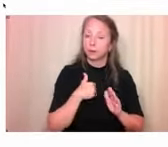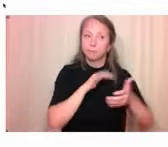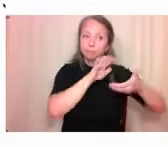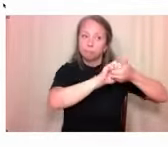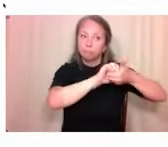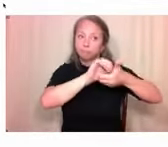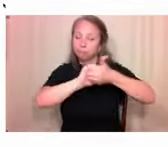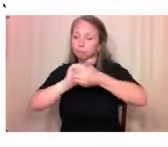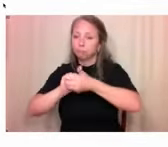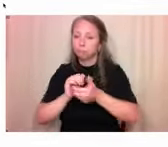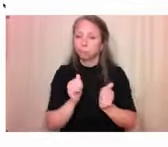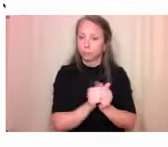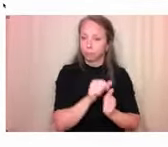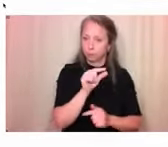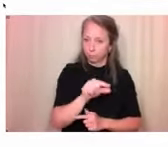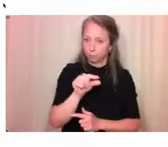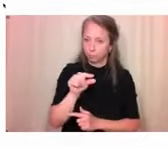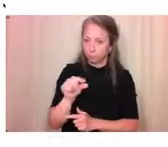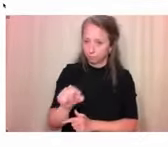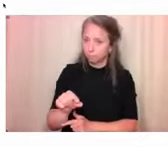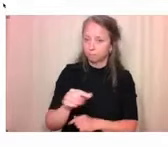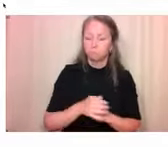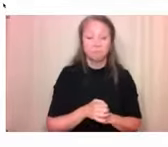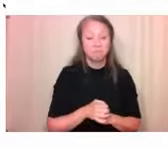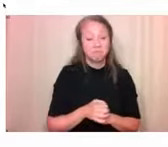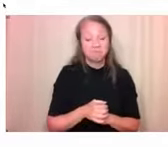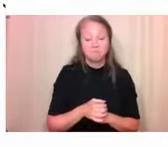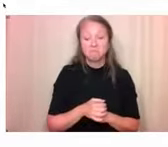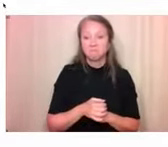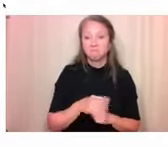they can use our work to inform policies that they implement.